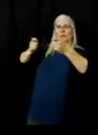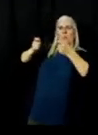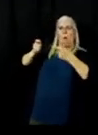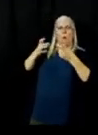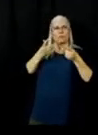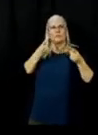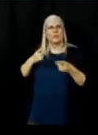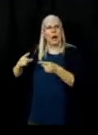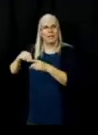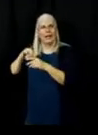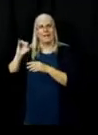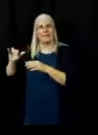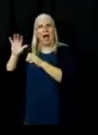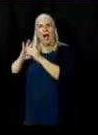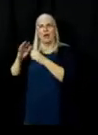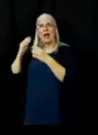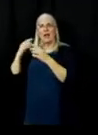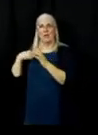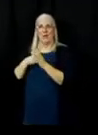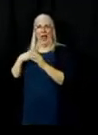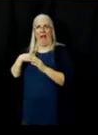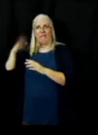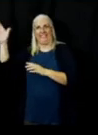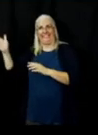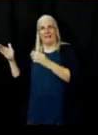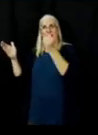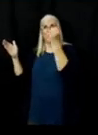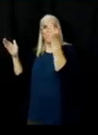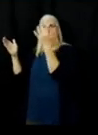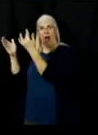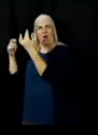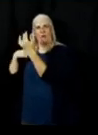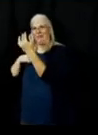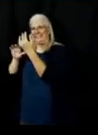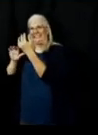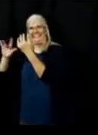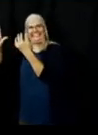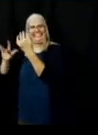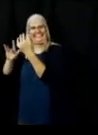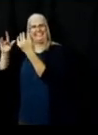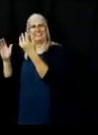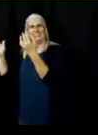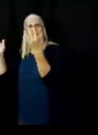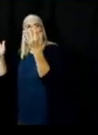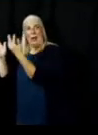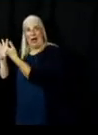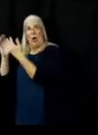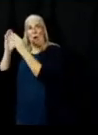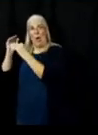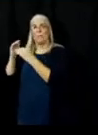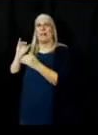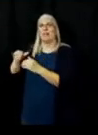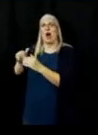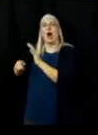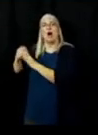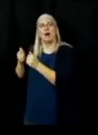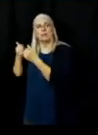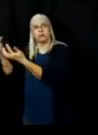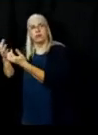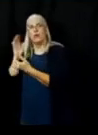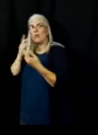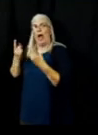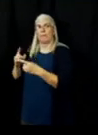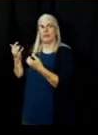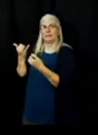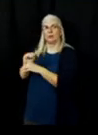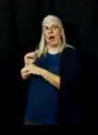mop it up and contain it. And so, those operations will be going on in here tonight and for the next several days because this is going to take multiple